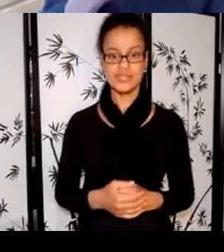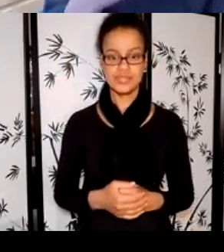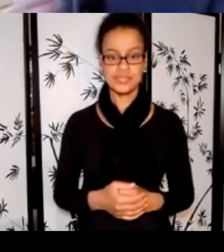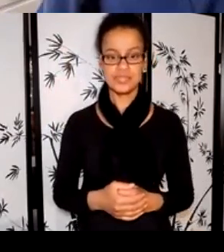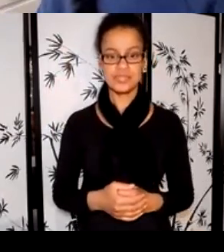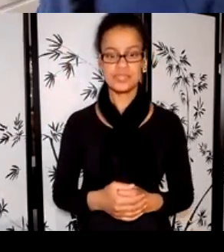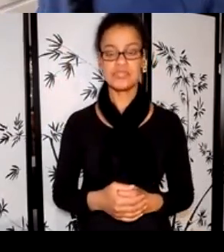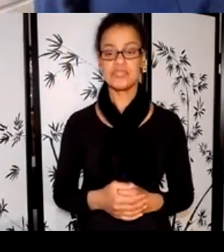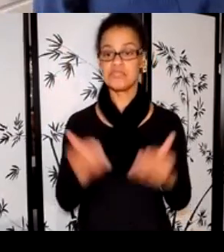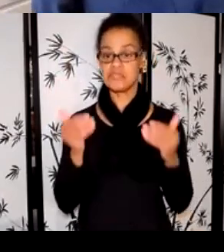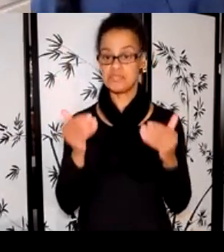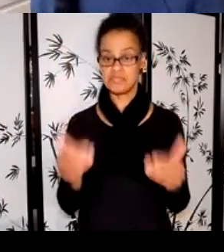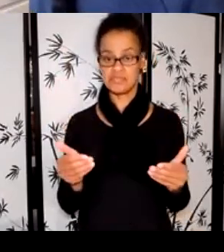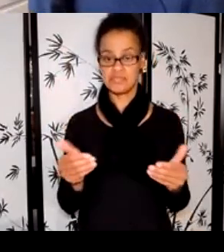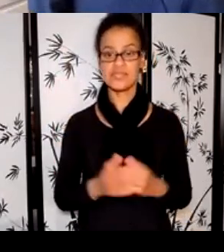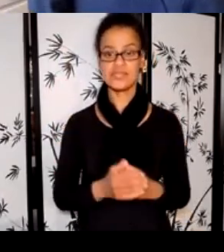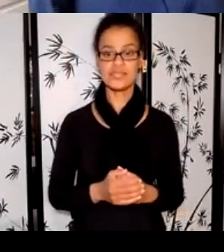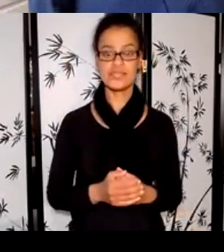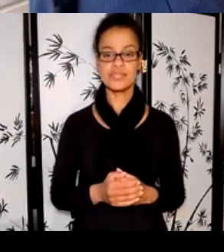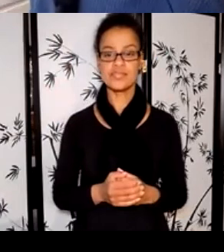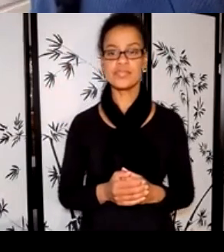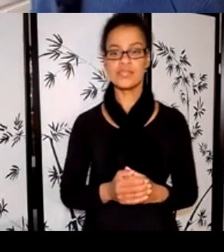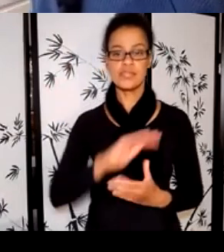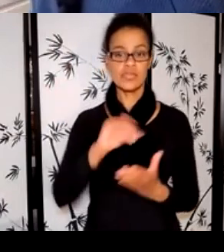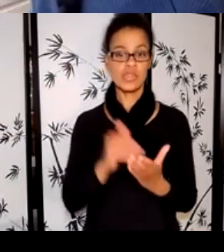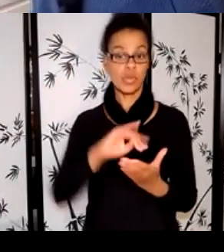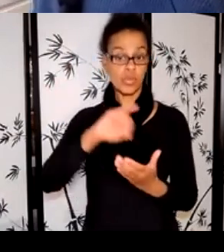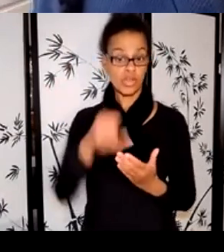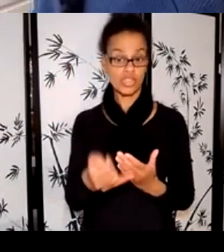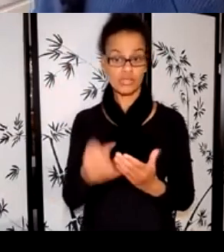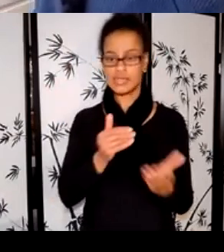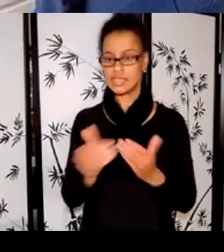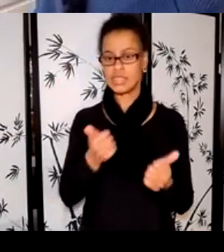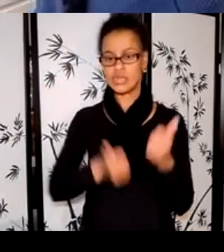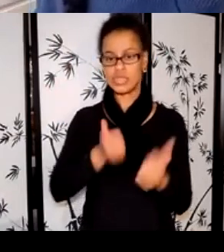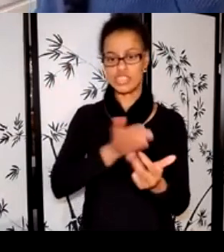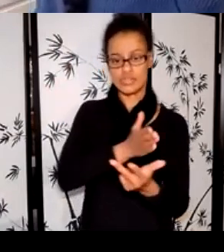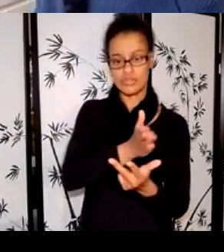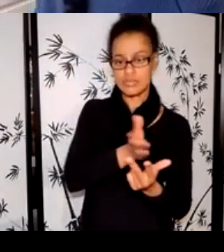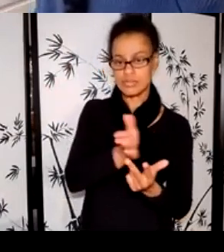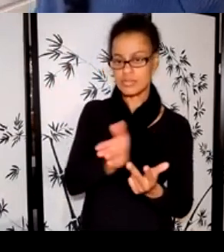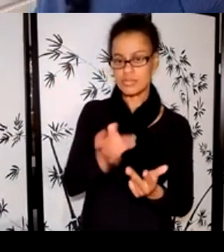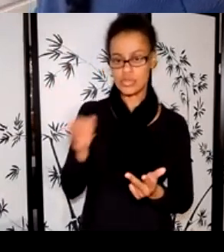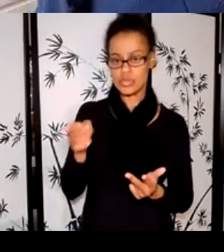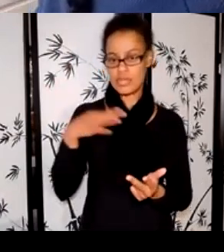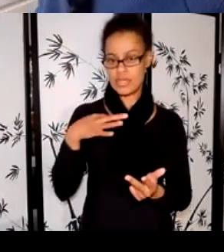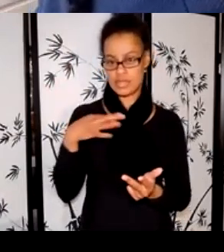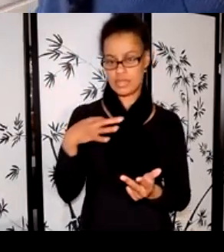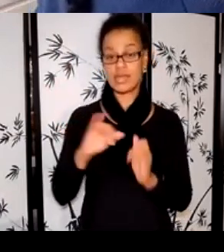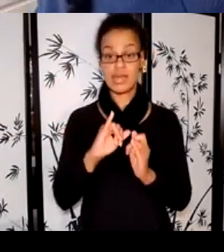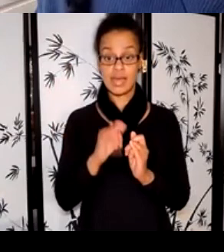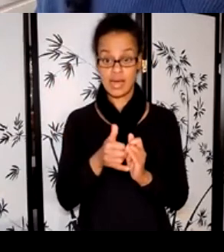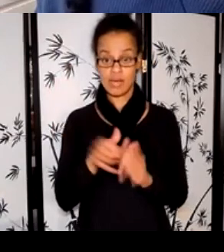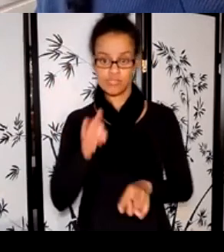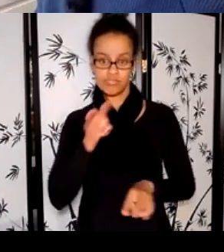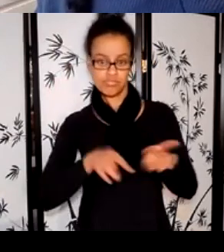All projects, regardless of the stream you apply to, will be evaluated and funded based on these four criteria.